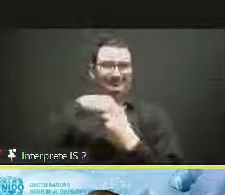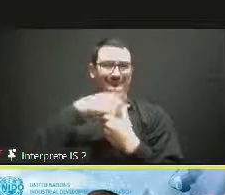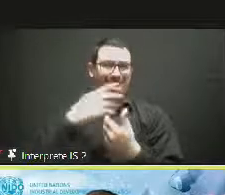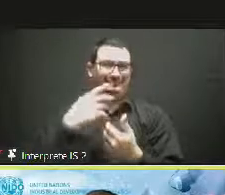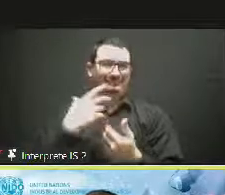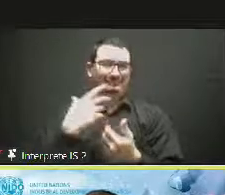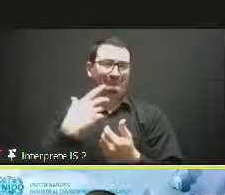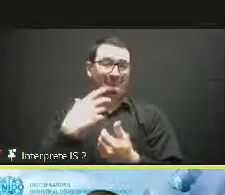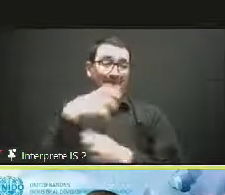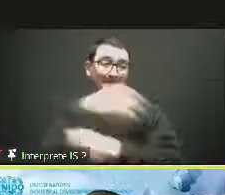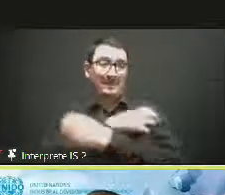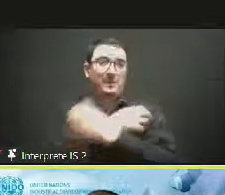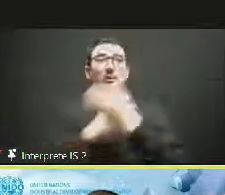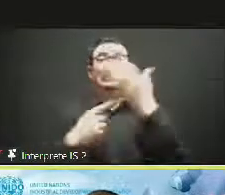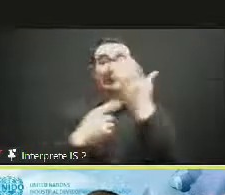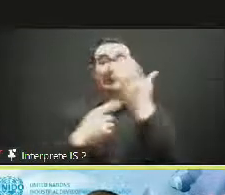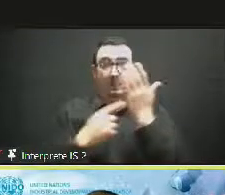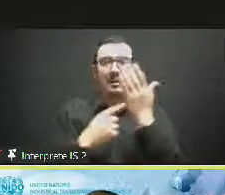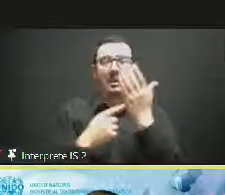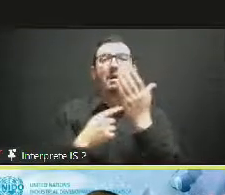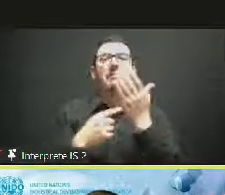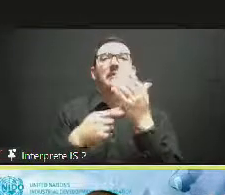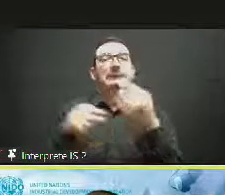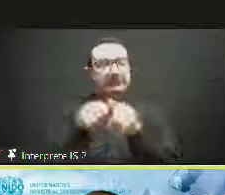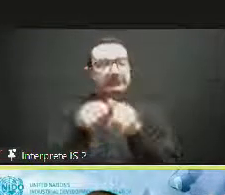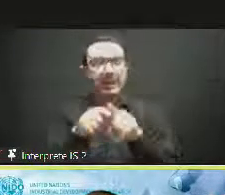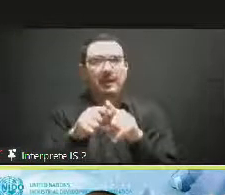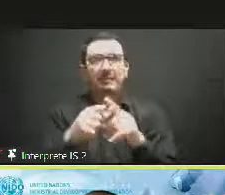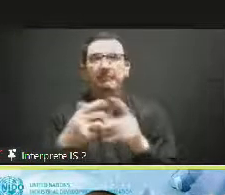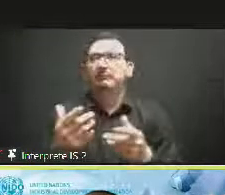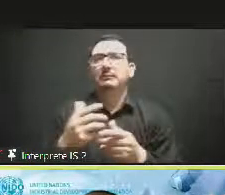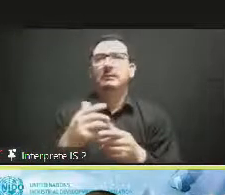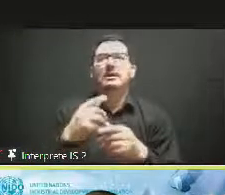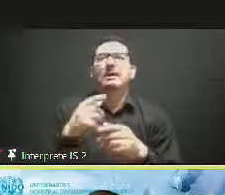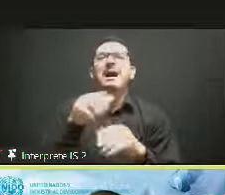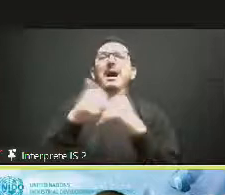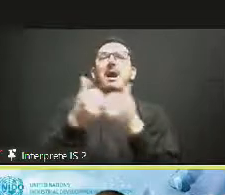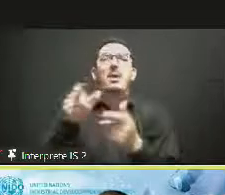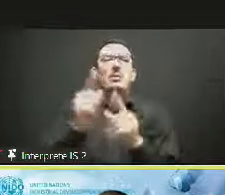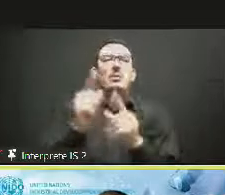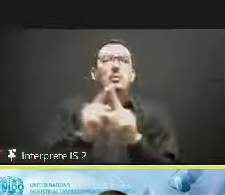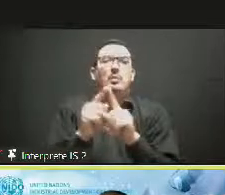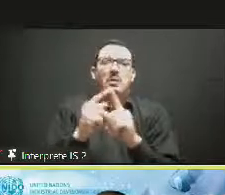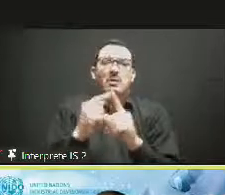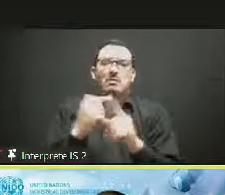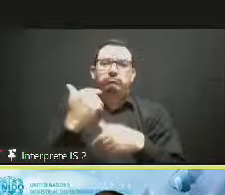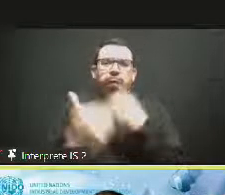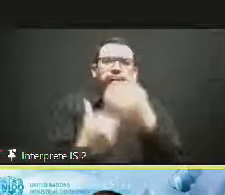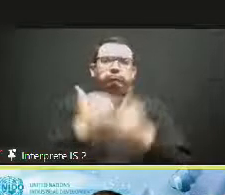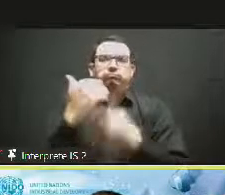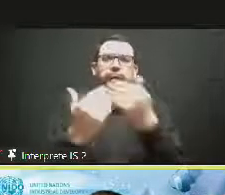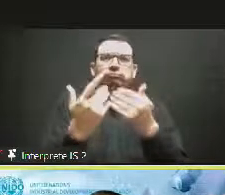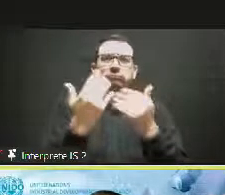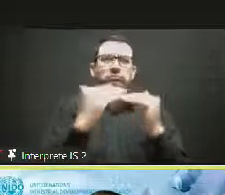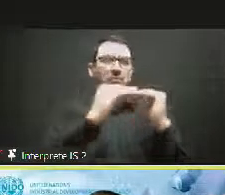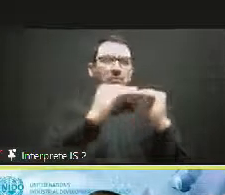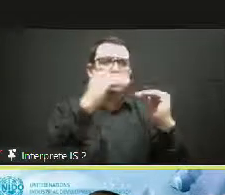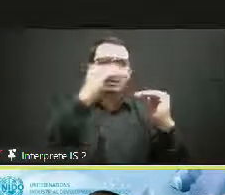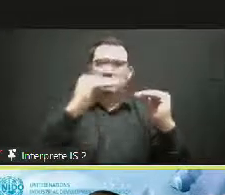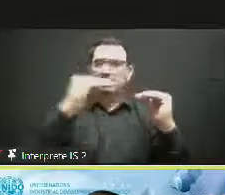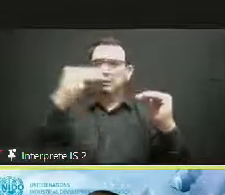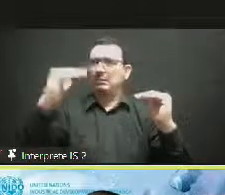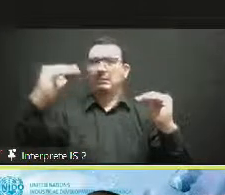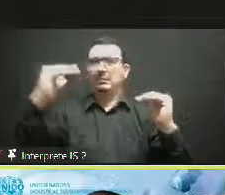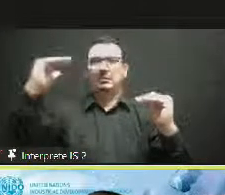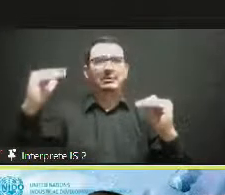how to improve standards and regulation dissemination and adoption in the countries